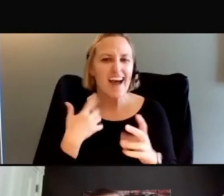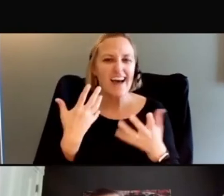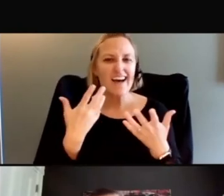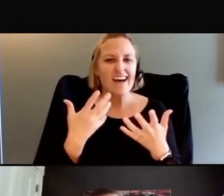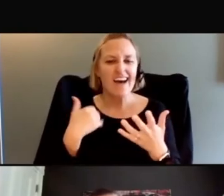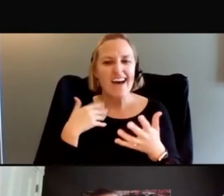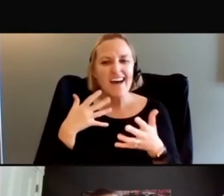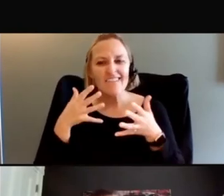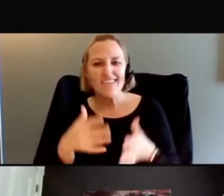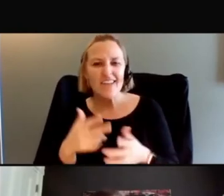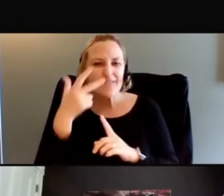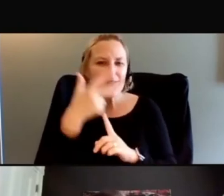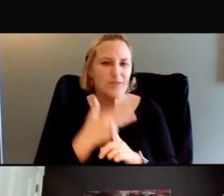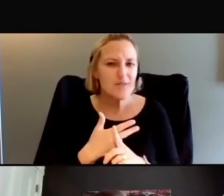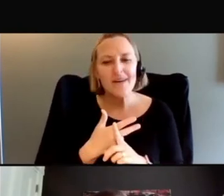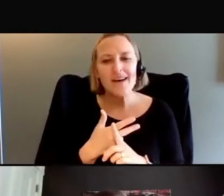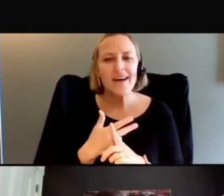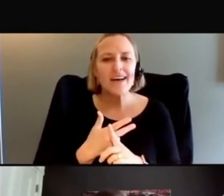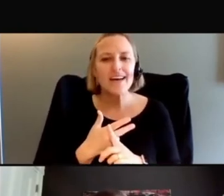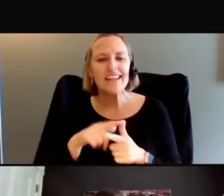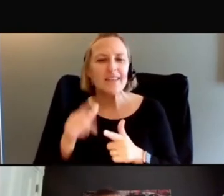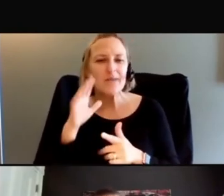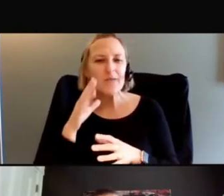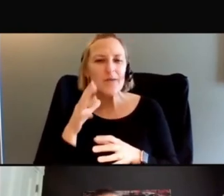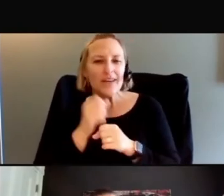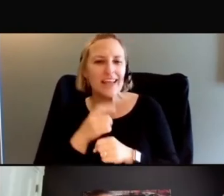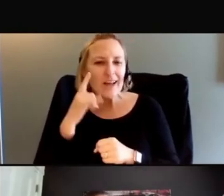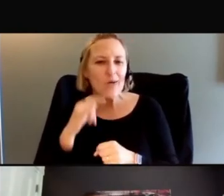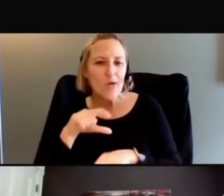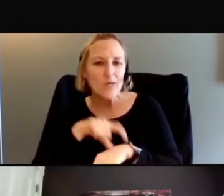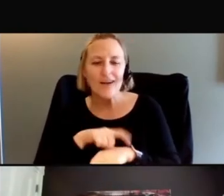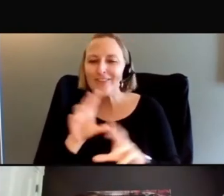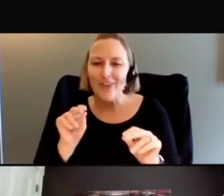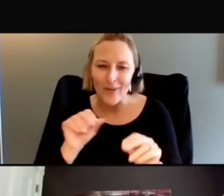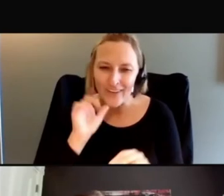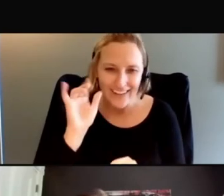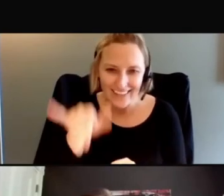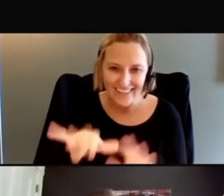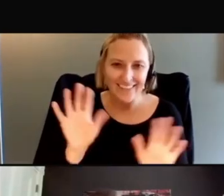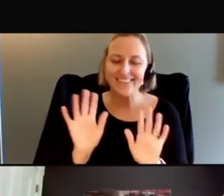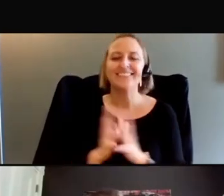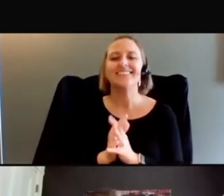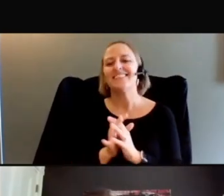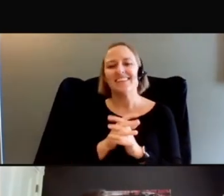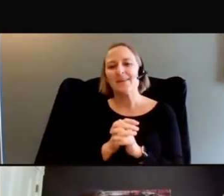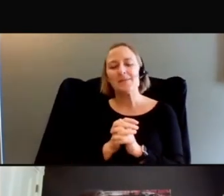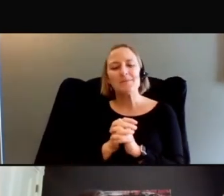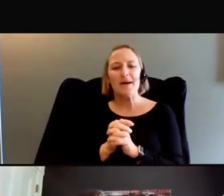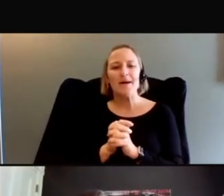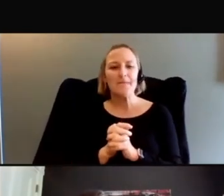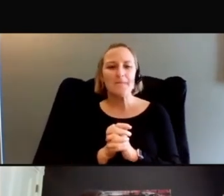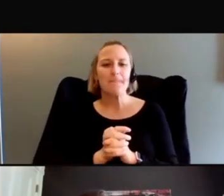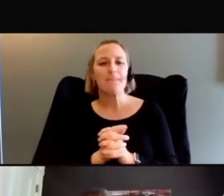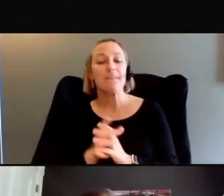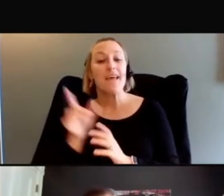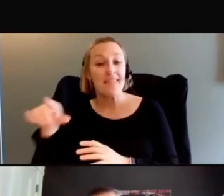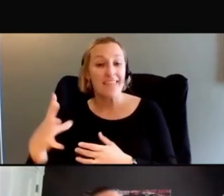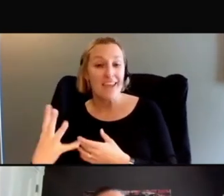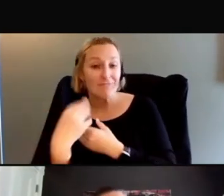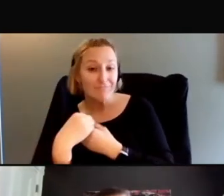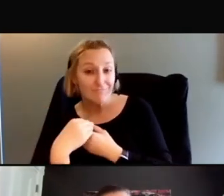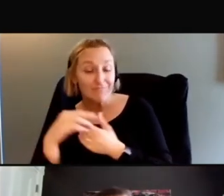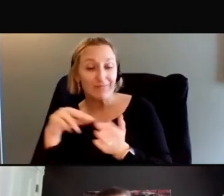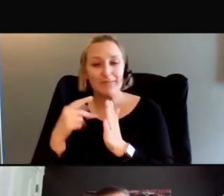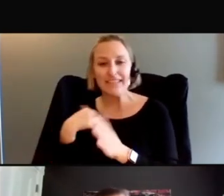months to go. What am I going to get, you ain't going to get to go watch, but you know, just, you know, because they get engaged, I get engaged and we're